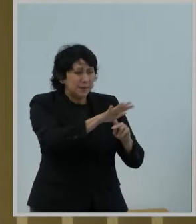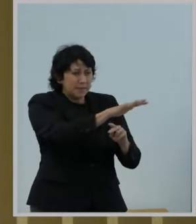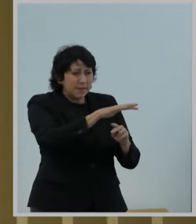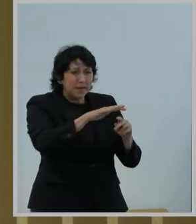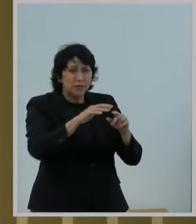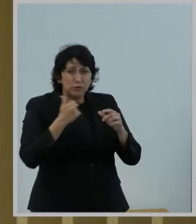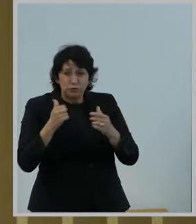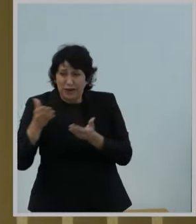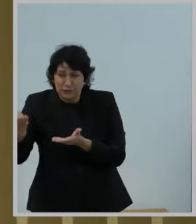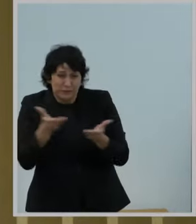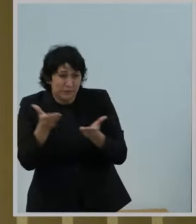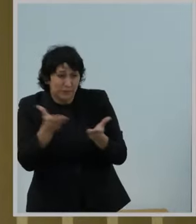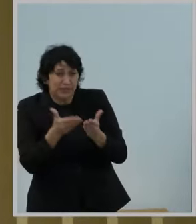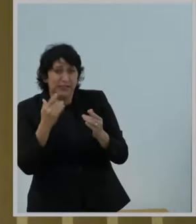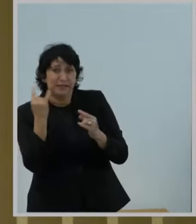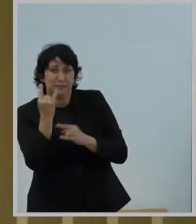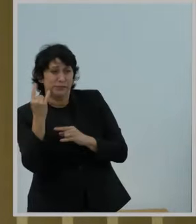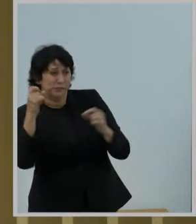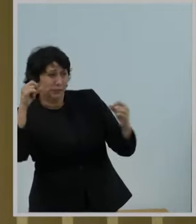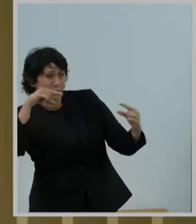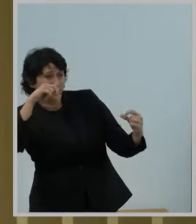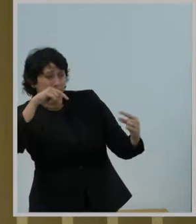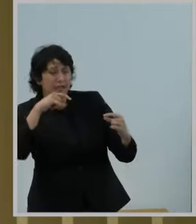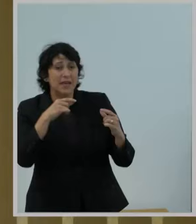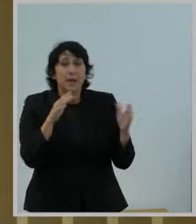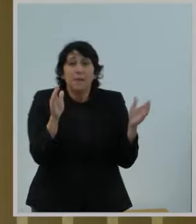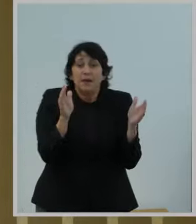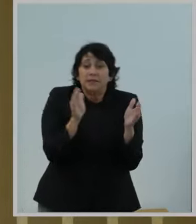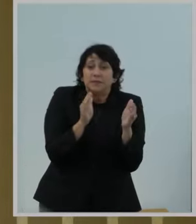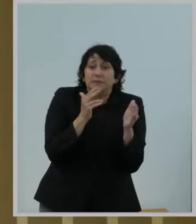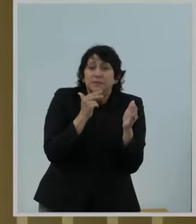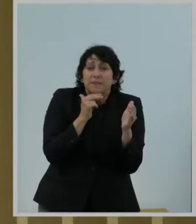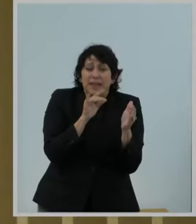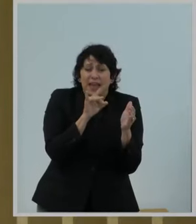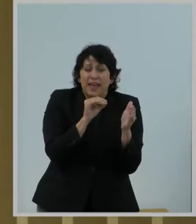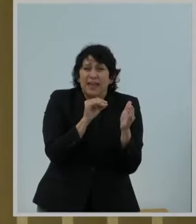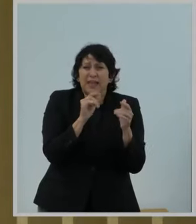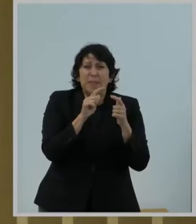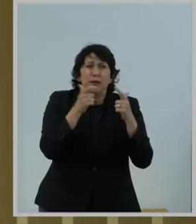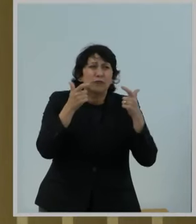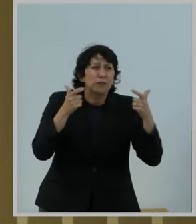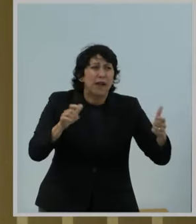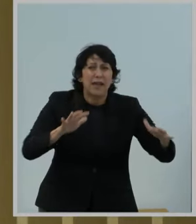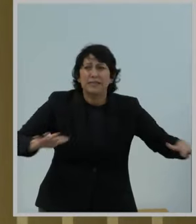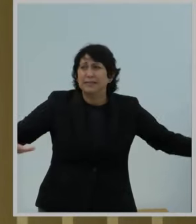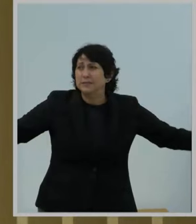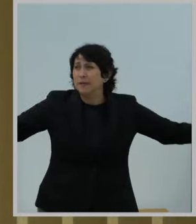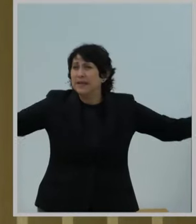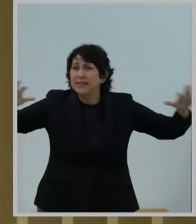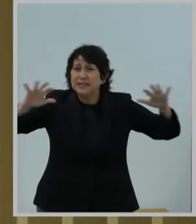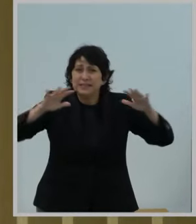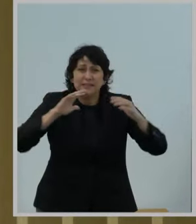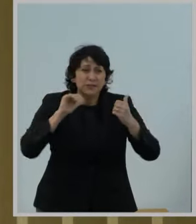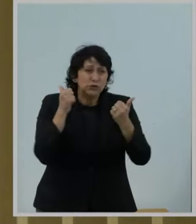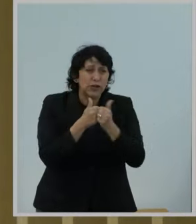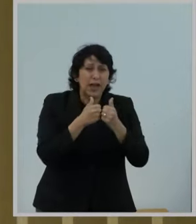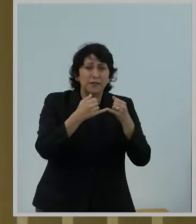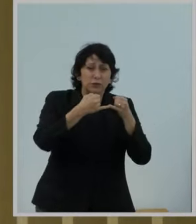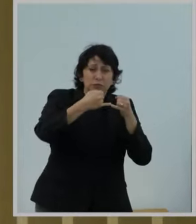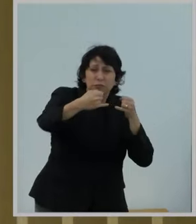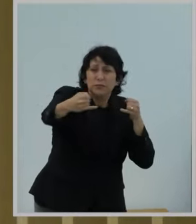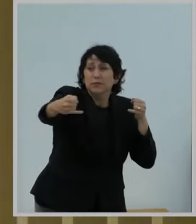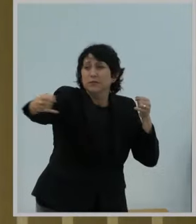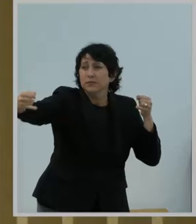know, some low populations, but grand spaces there, of course, that they have there in Alaska are part of the unique